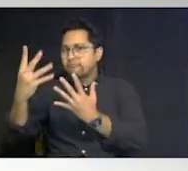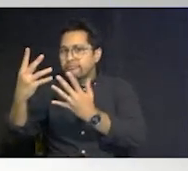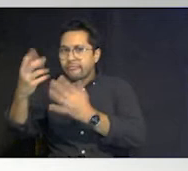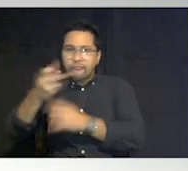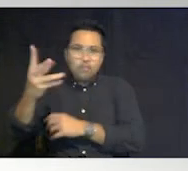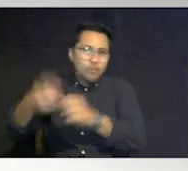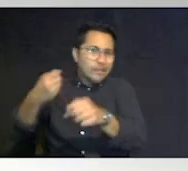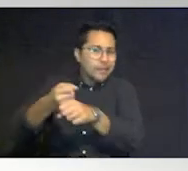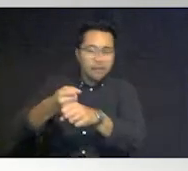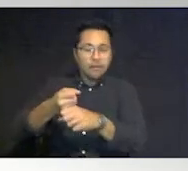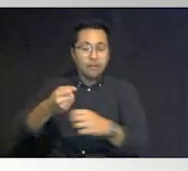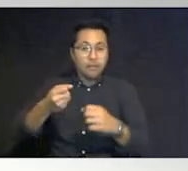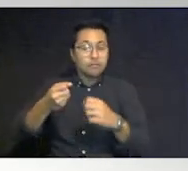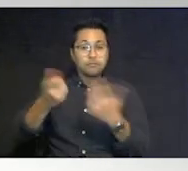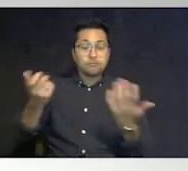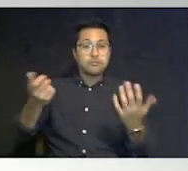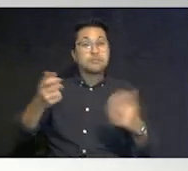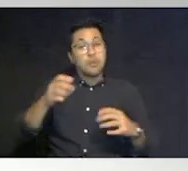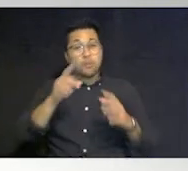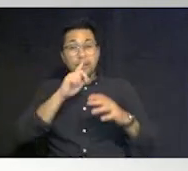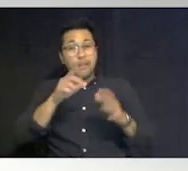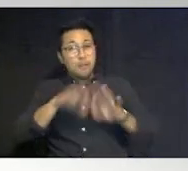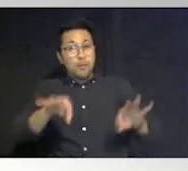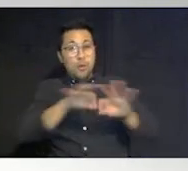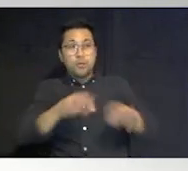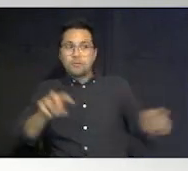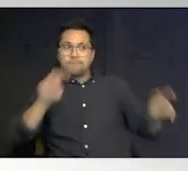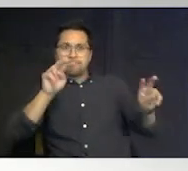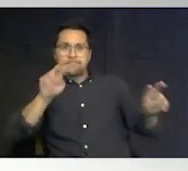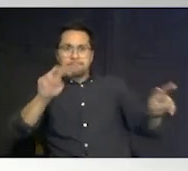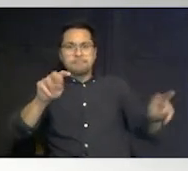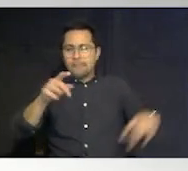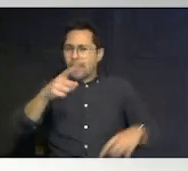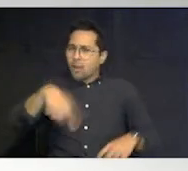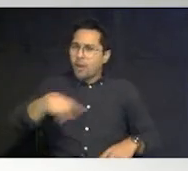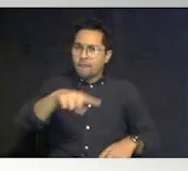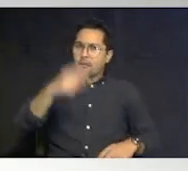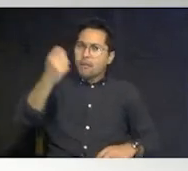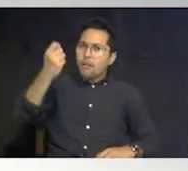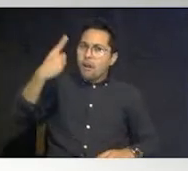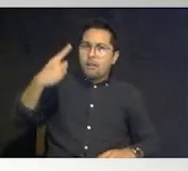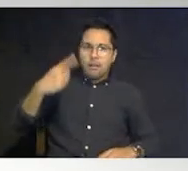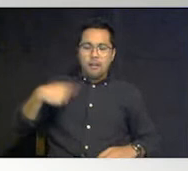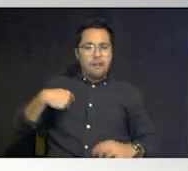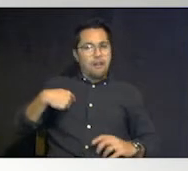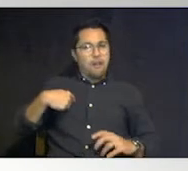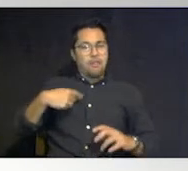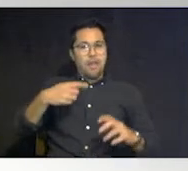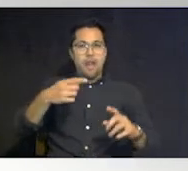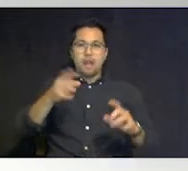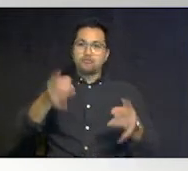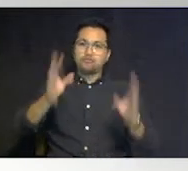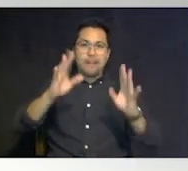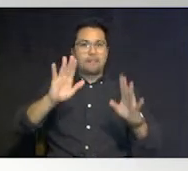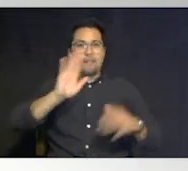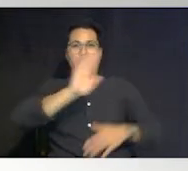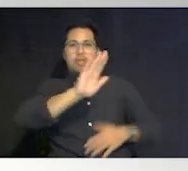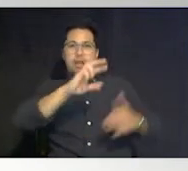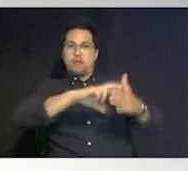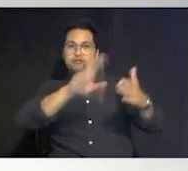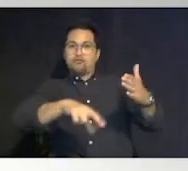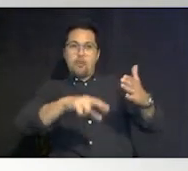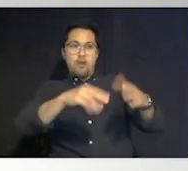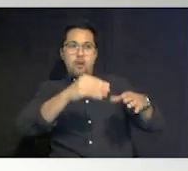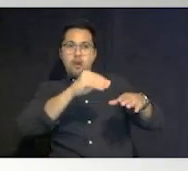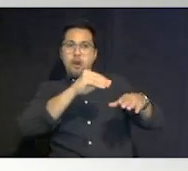and i think what's important is that we keep our ears to the ground and we understand the effects of the of the disaster and what it is we can